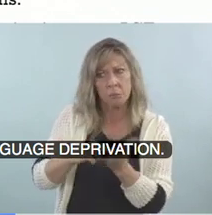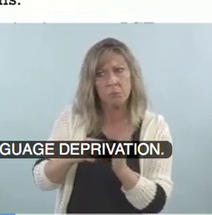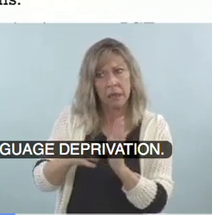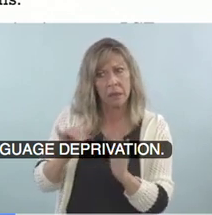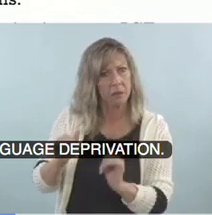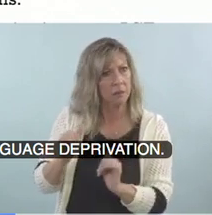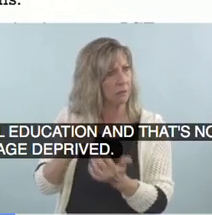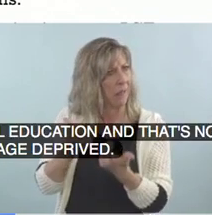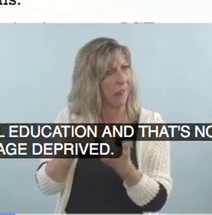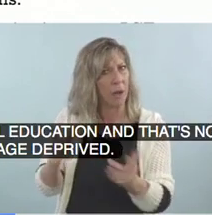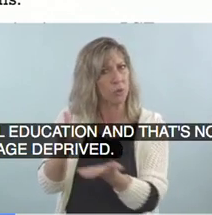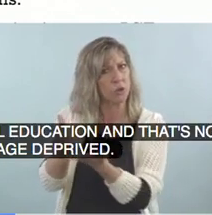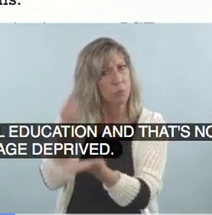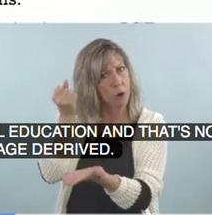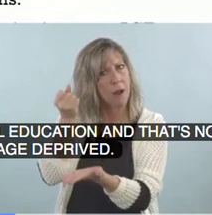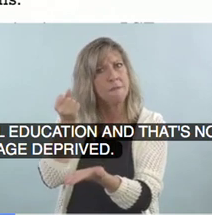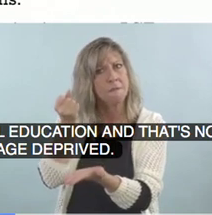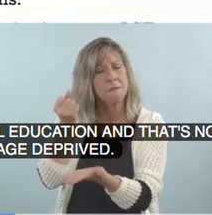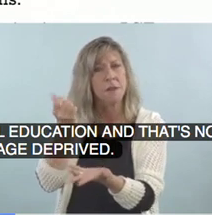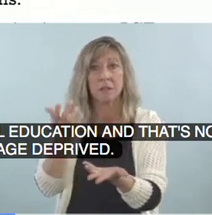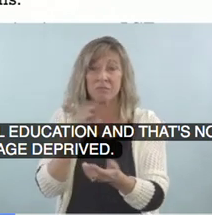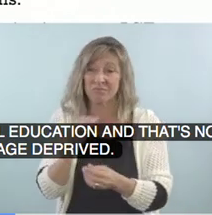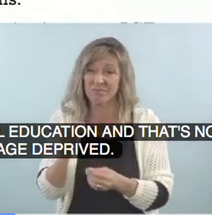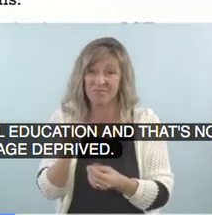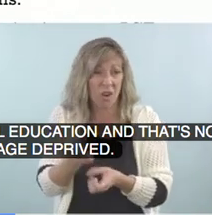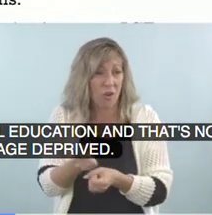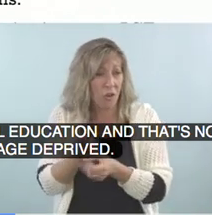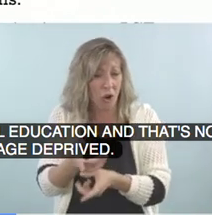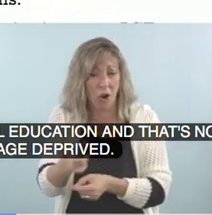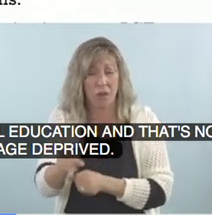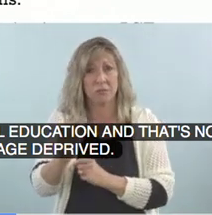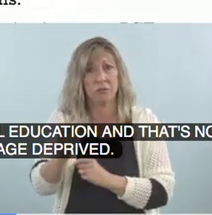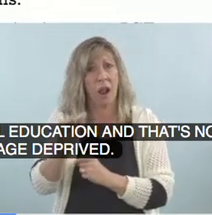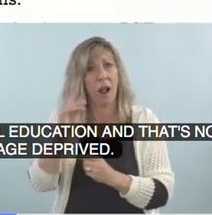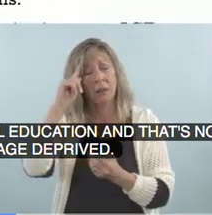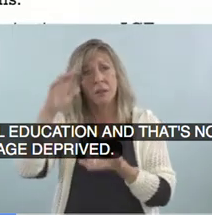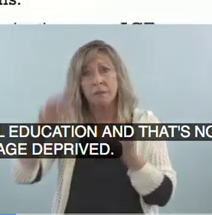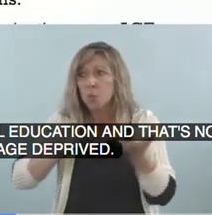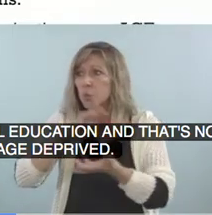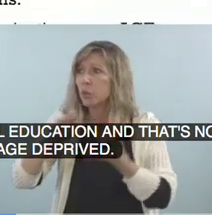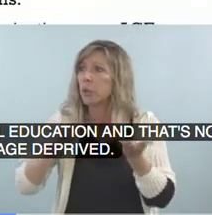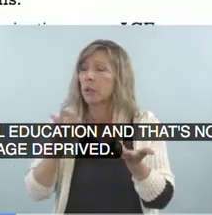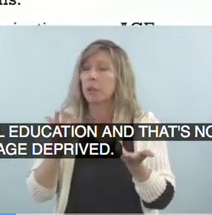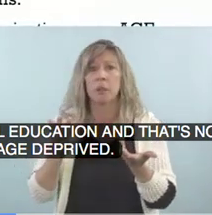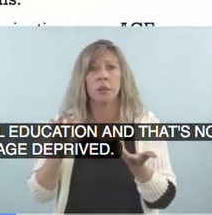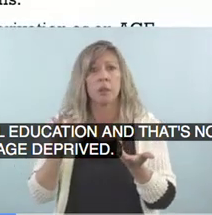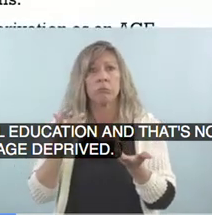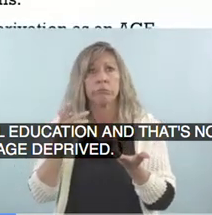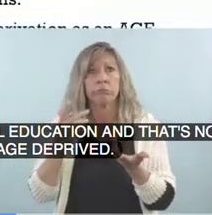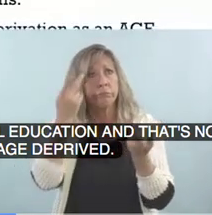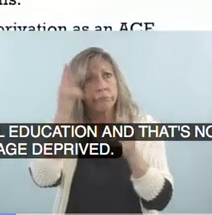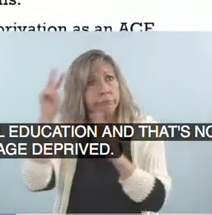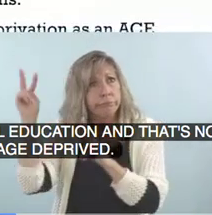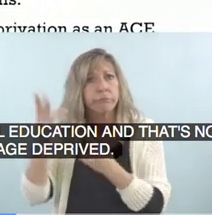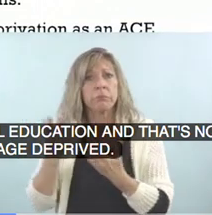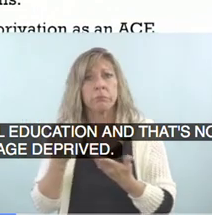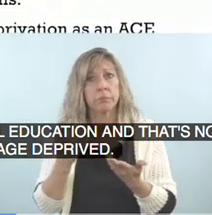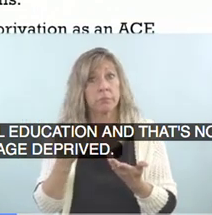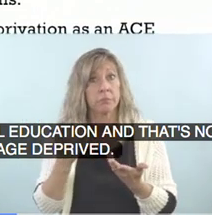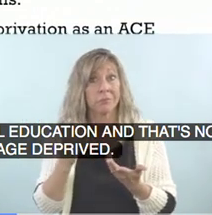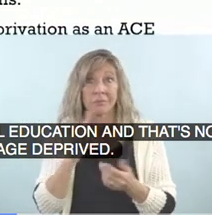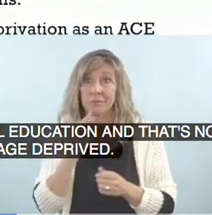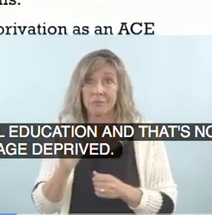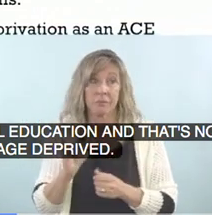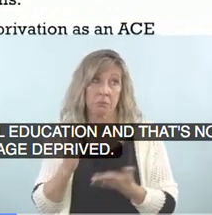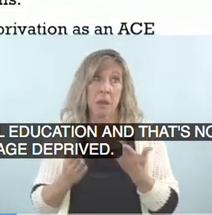deprived and that often leads to a lot of confusion. And, um, it's very possible that that is the first ACE